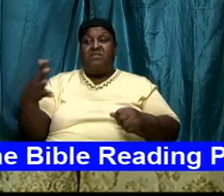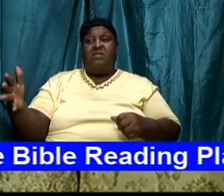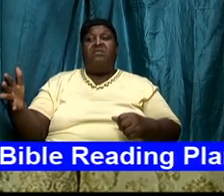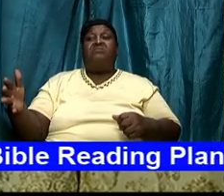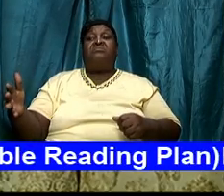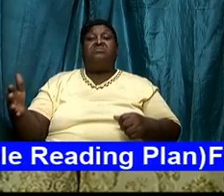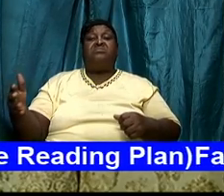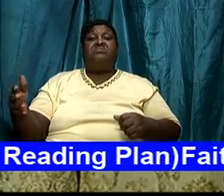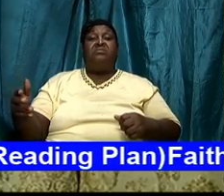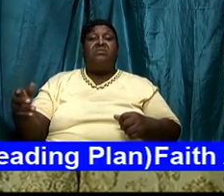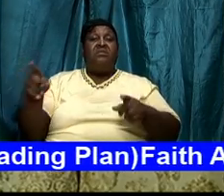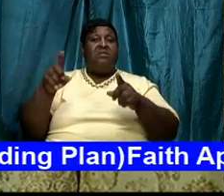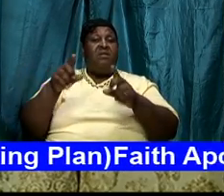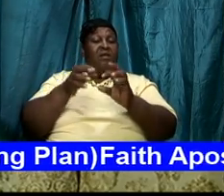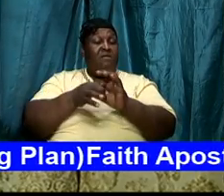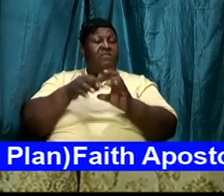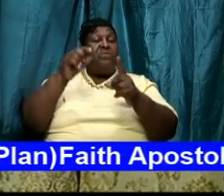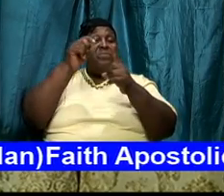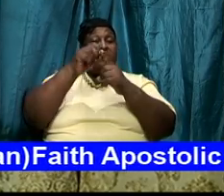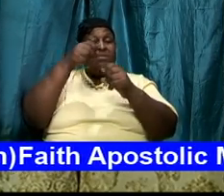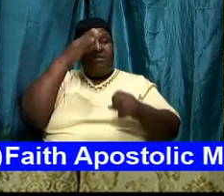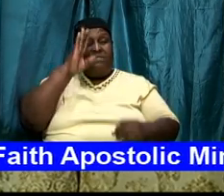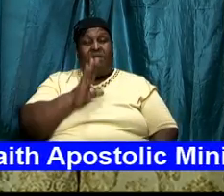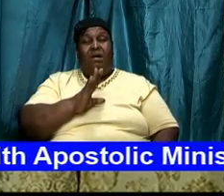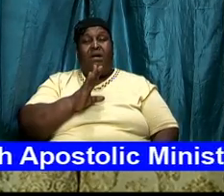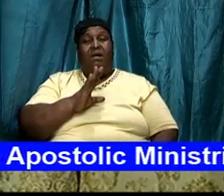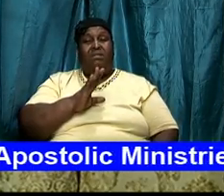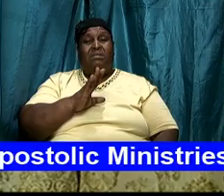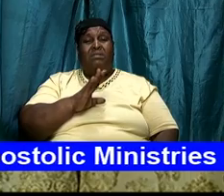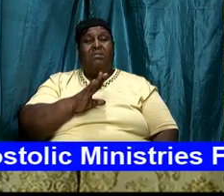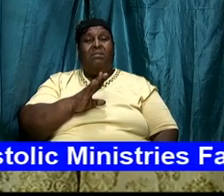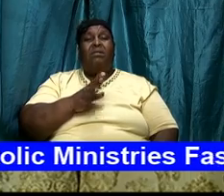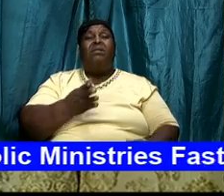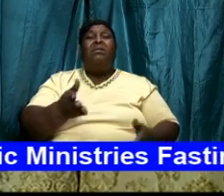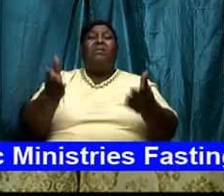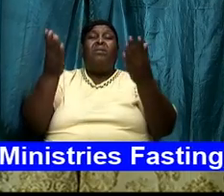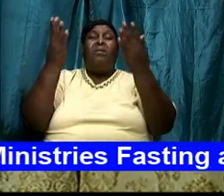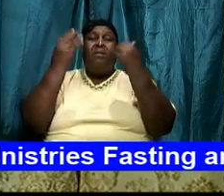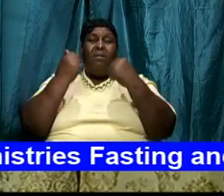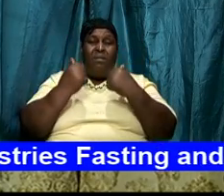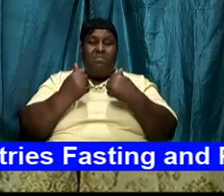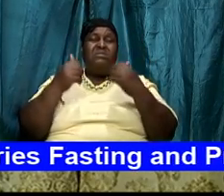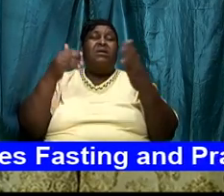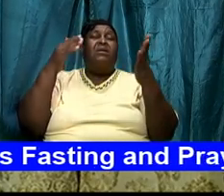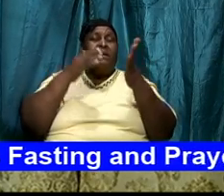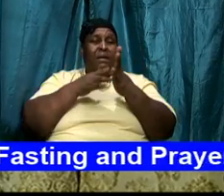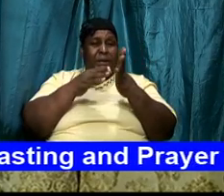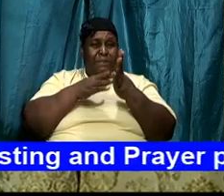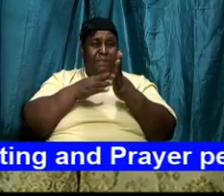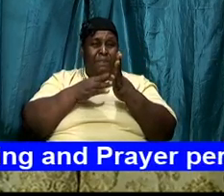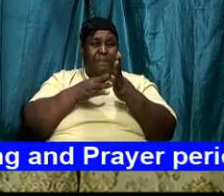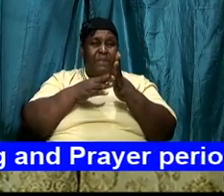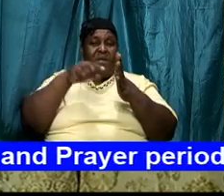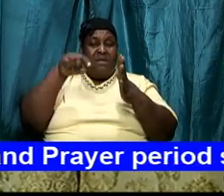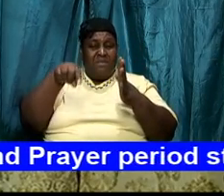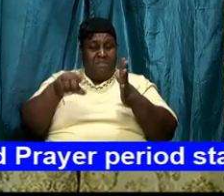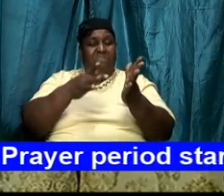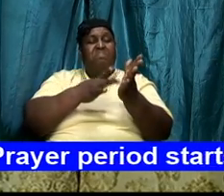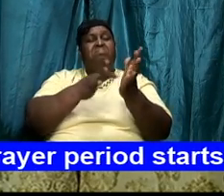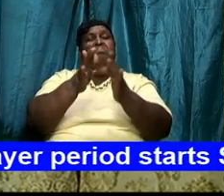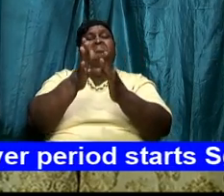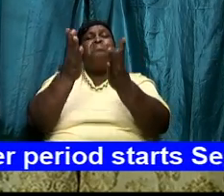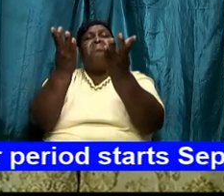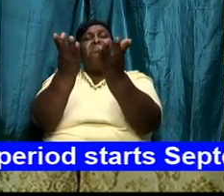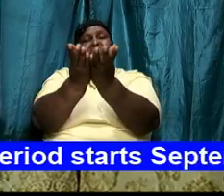terms of the word of God comes right back to this book the Bible